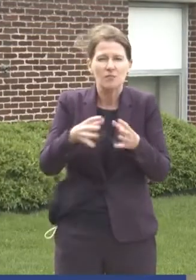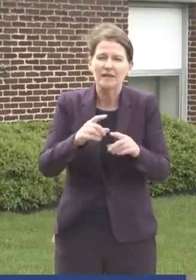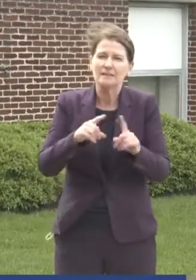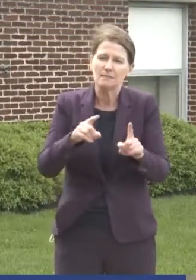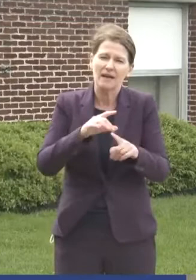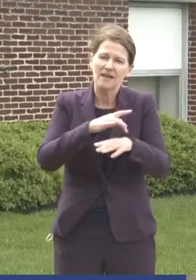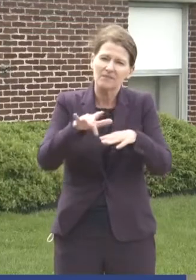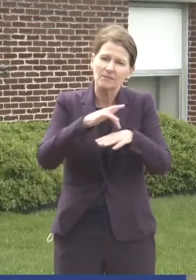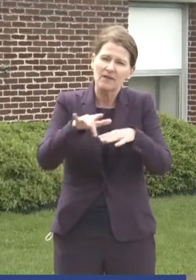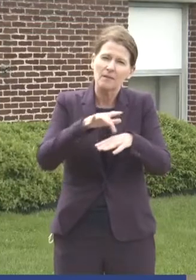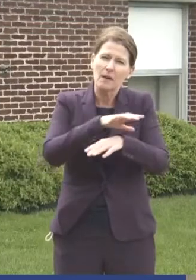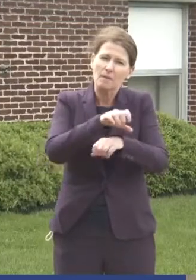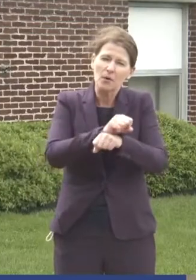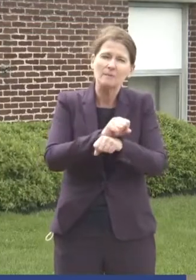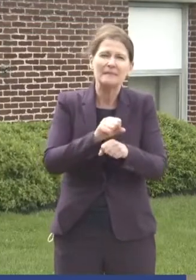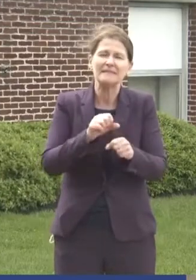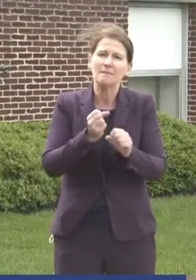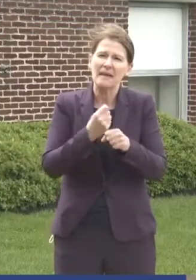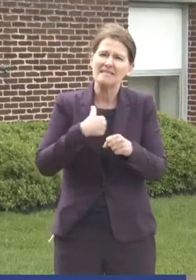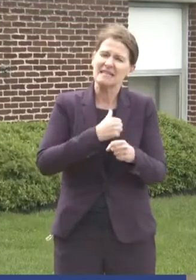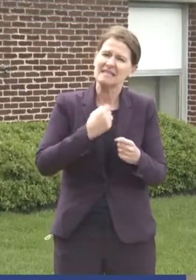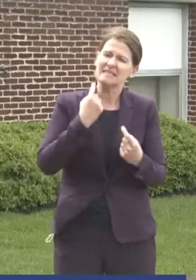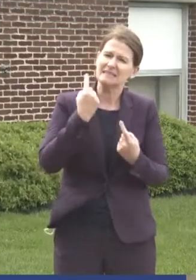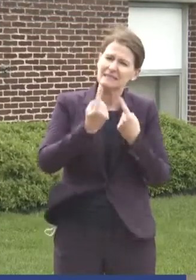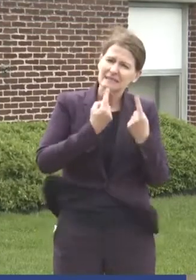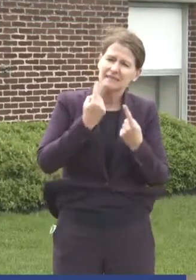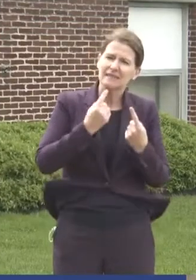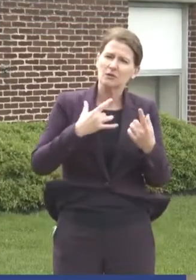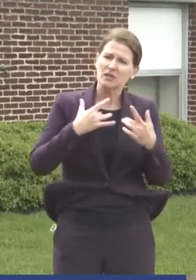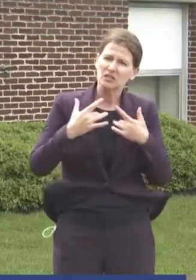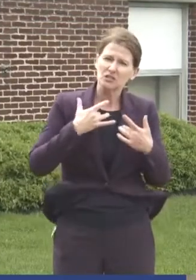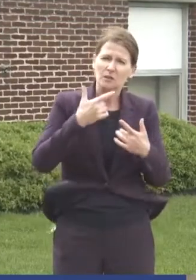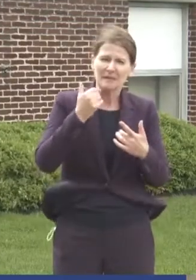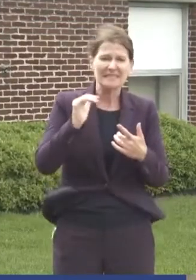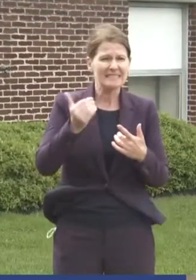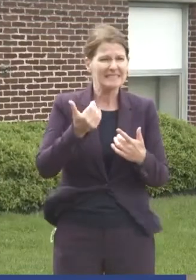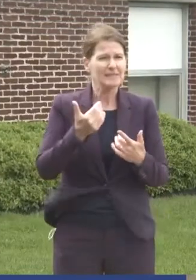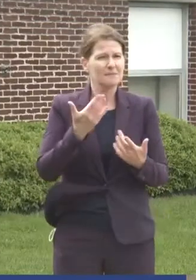cause for concern, though, because that's indicative of the hesitancy, which really is the challenge to come.